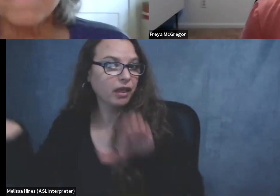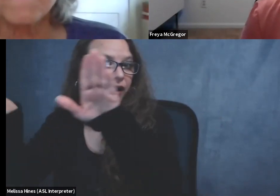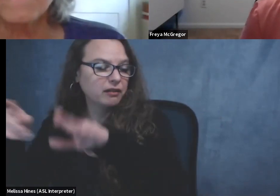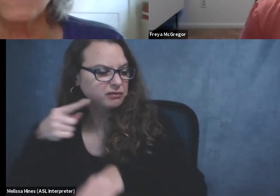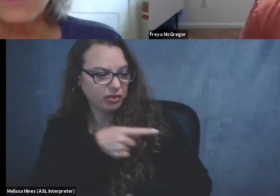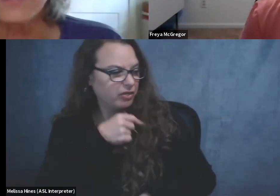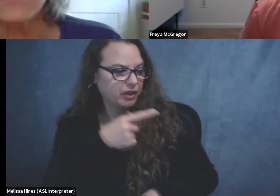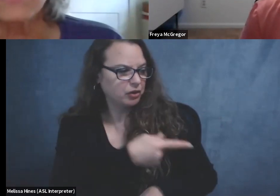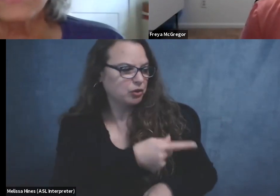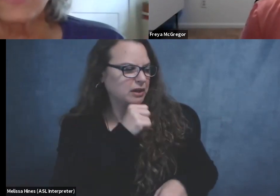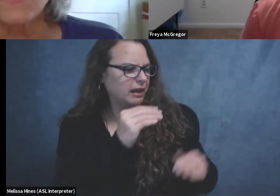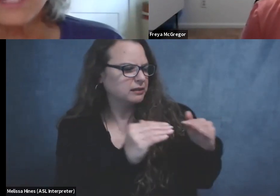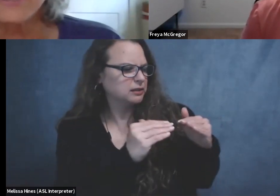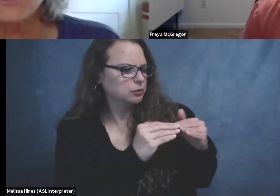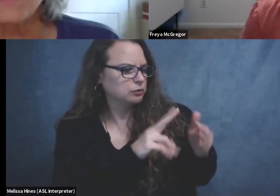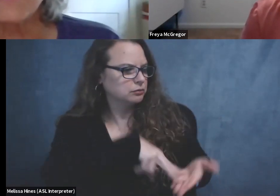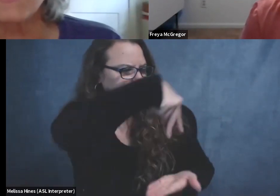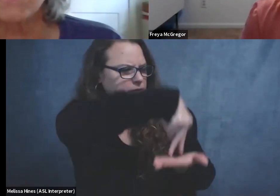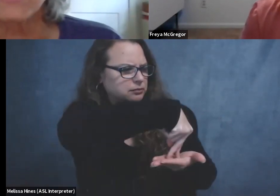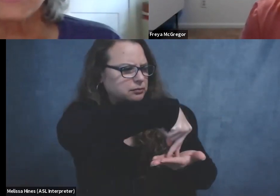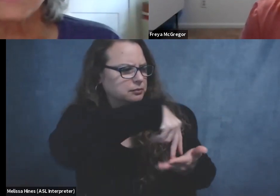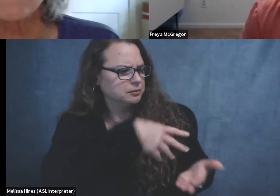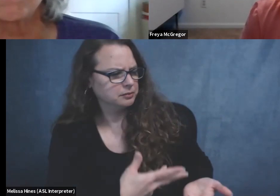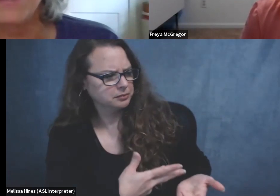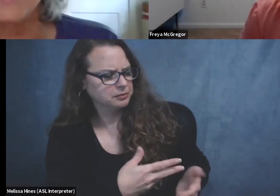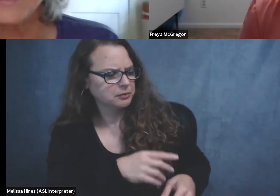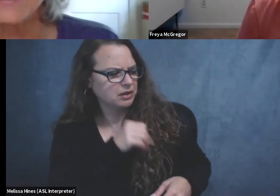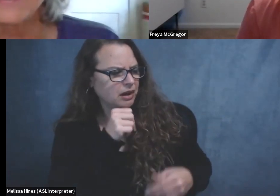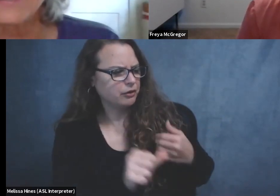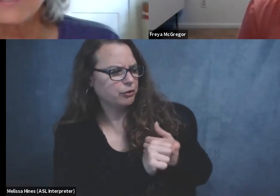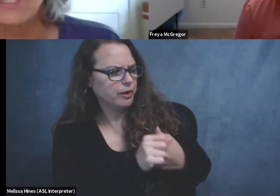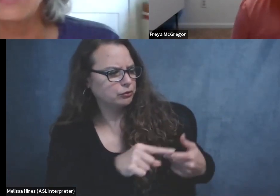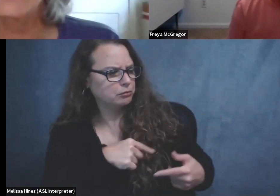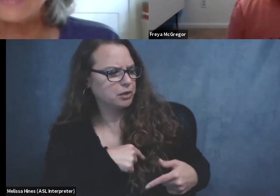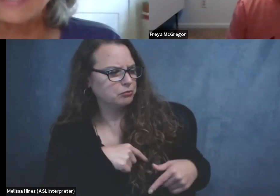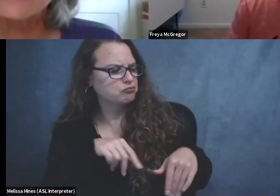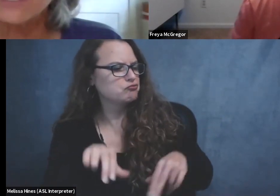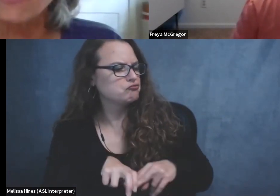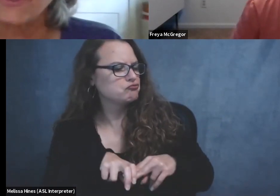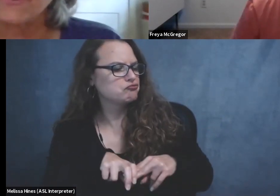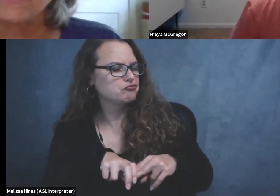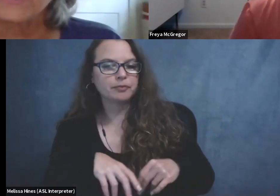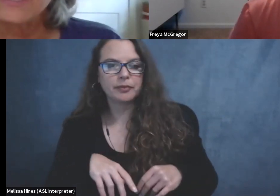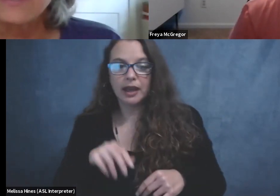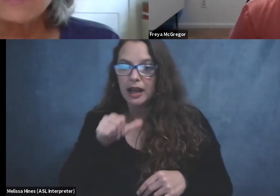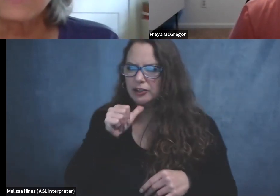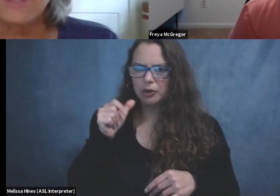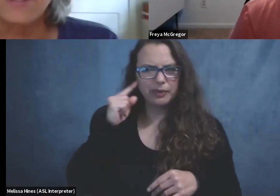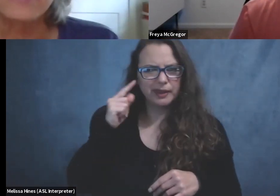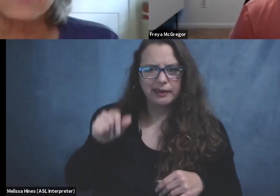Um, well, I don't think I can speak for the birds, but I can tell you